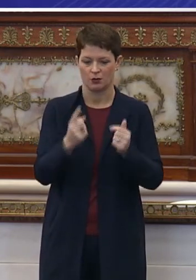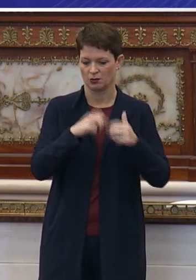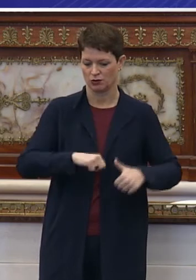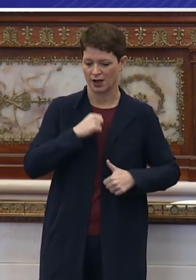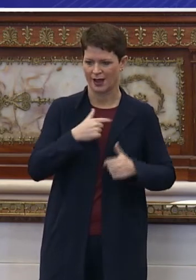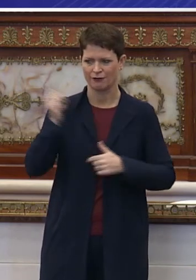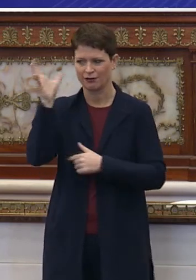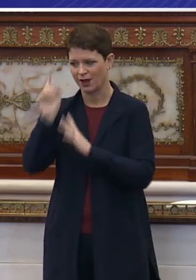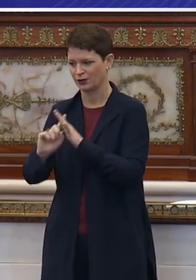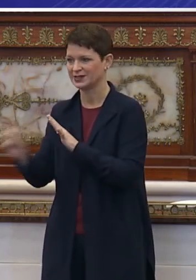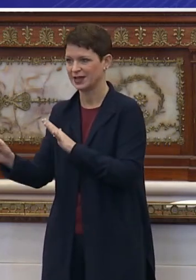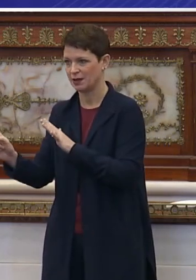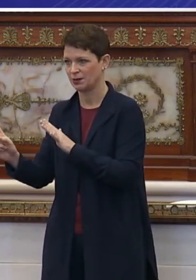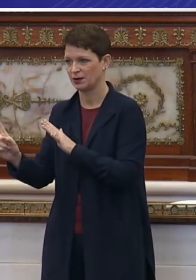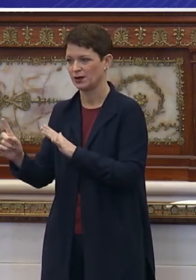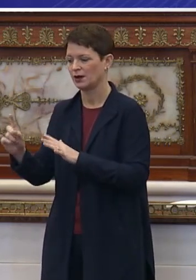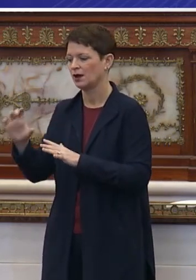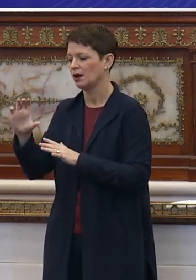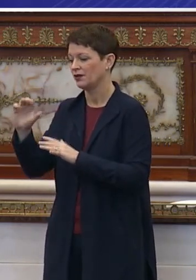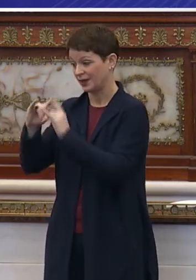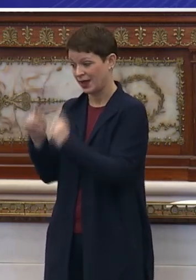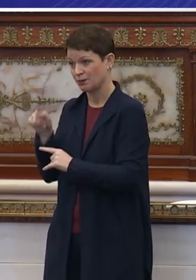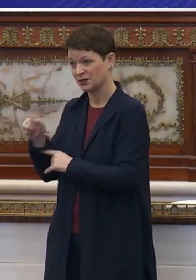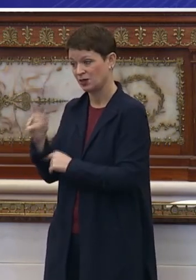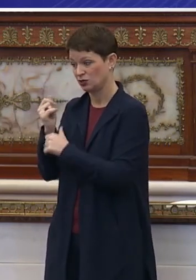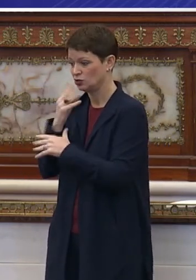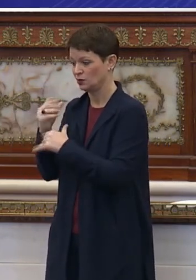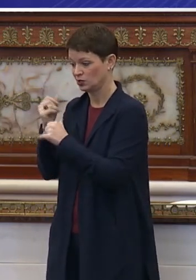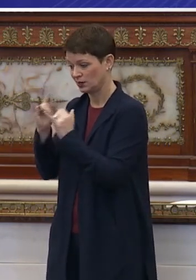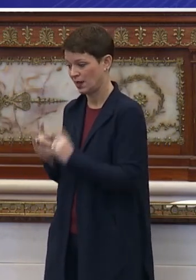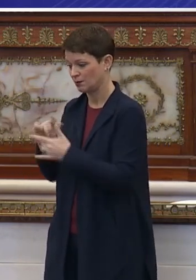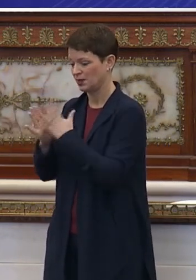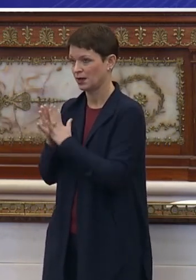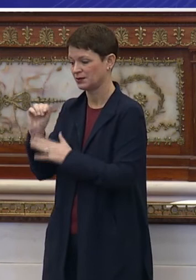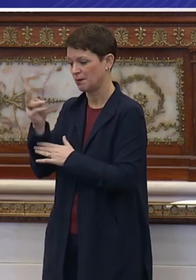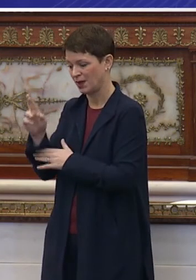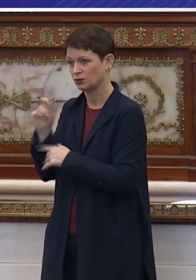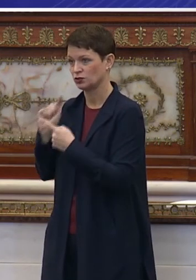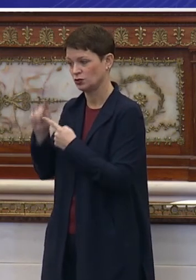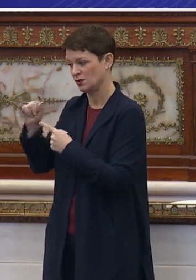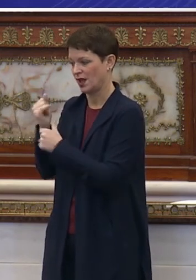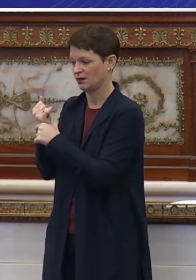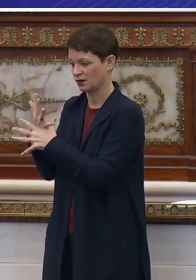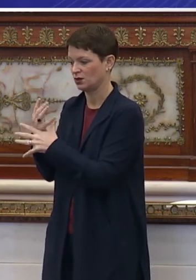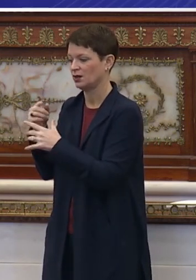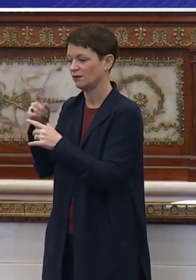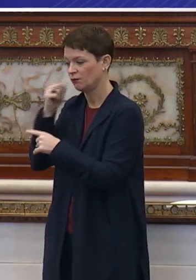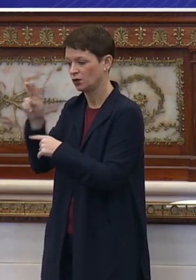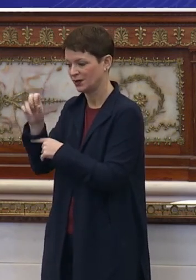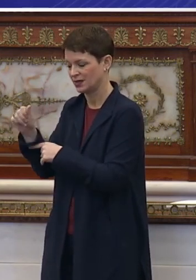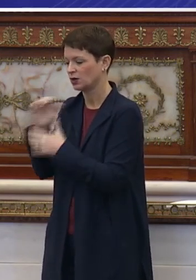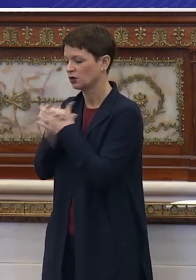have your father escape concentration camps in germany and then she becomes the ambassador to germany for the united states